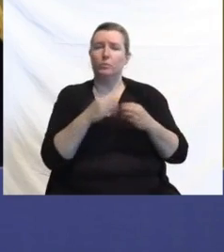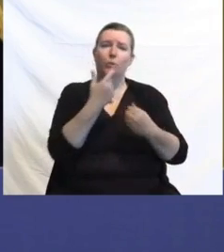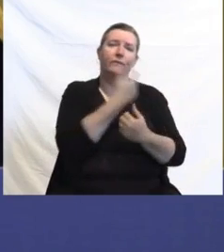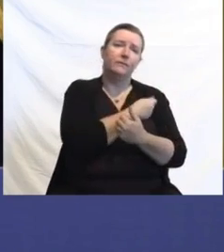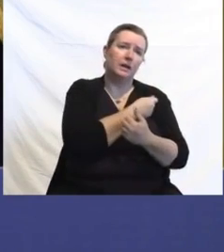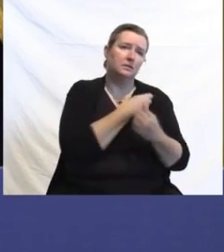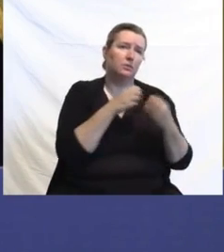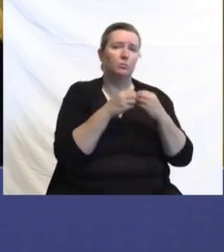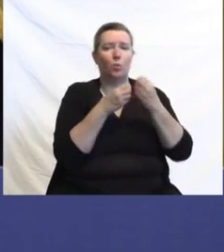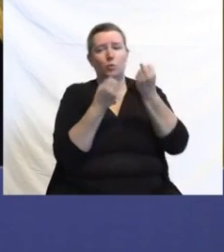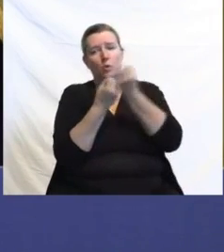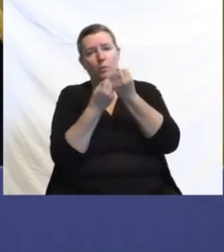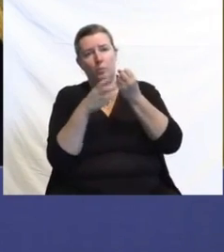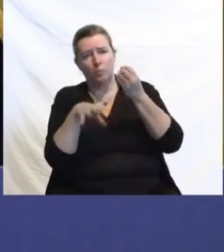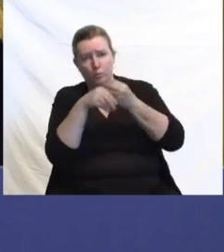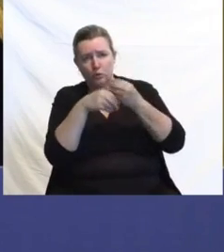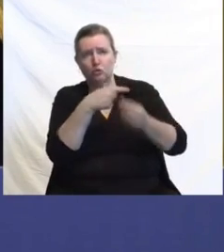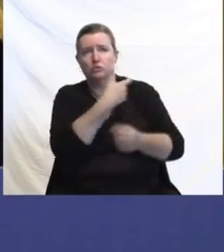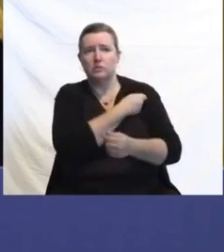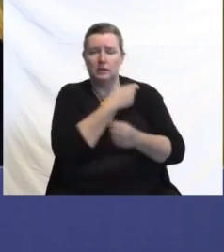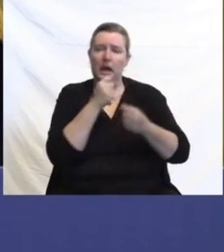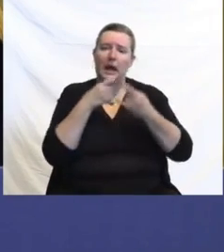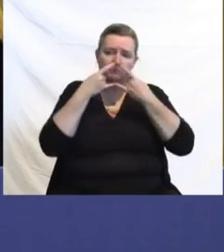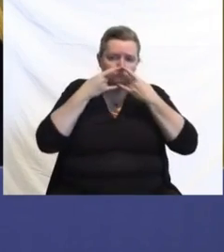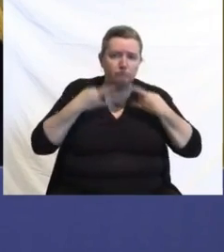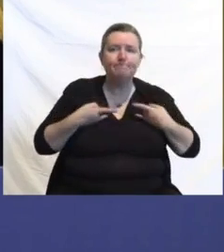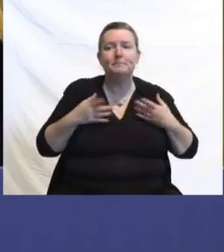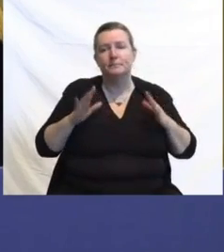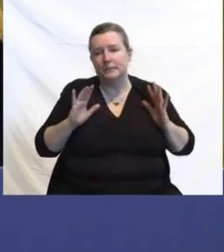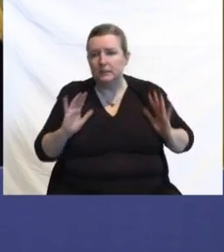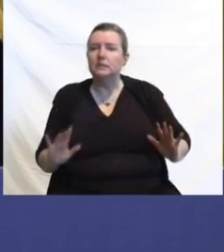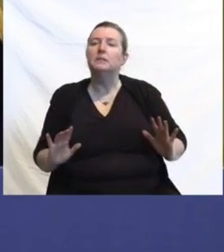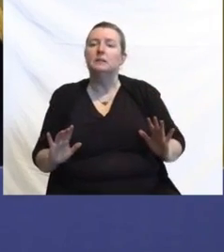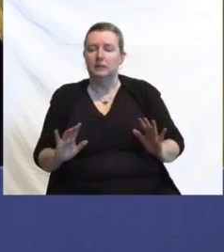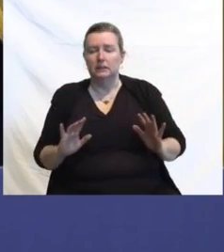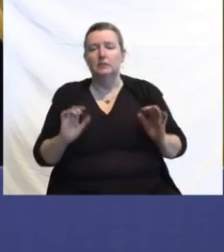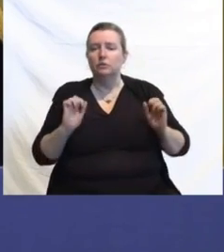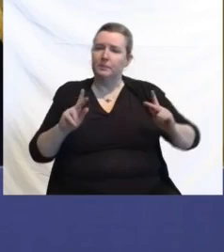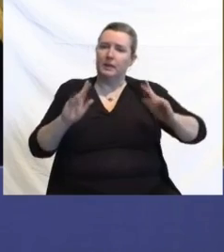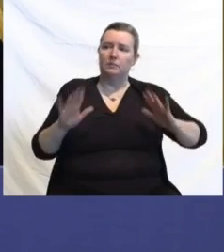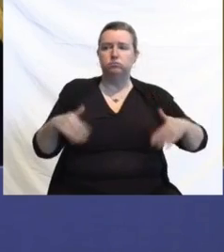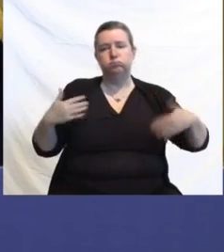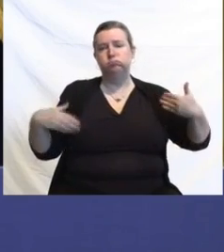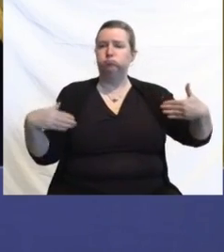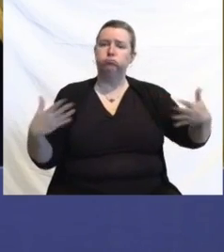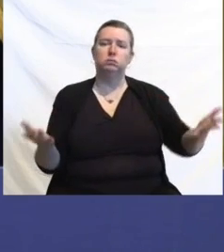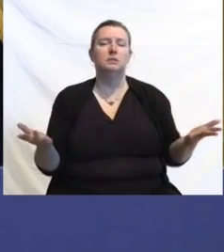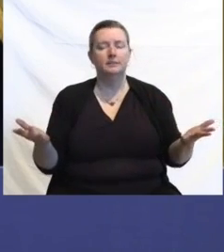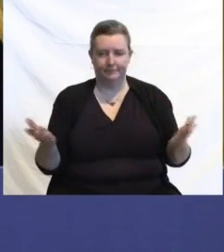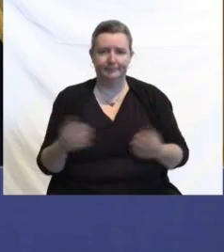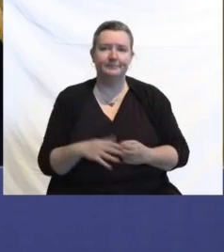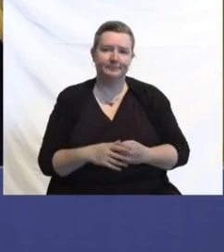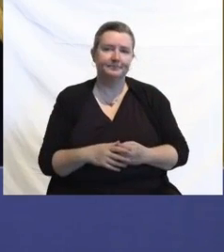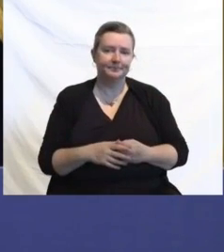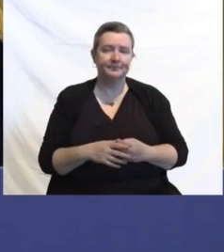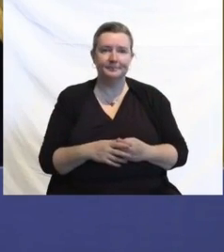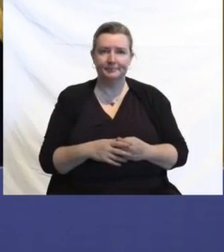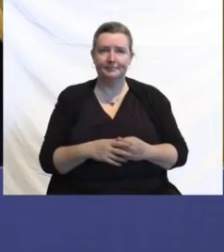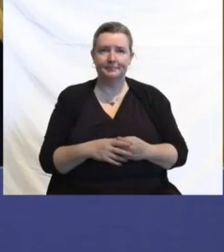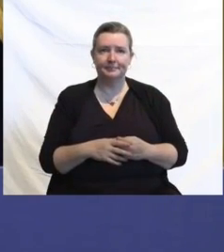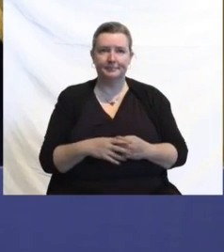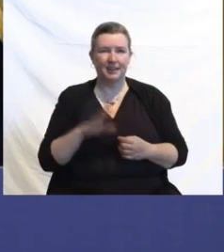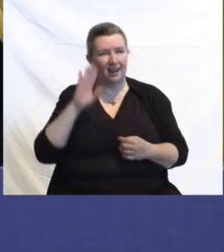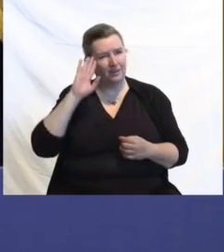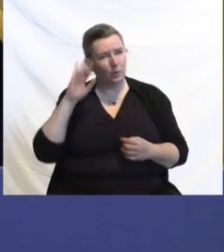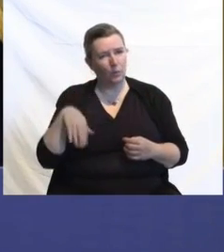we're going to be able to get out of this, lift the mandate and get rid of all the stuff that is hanging over all of our heads which is weighing heavily, including